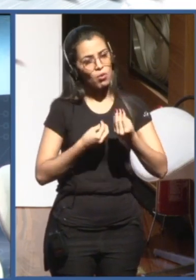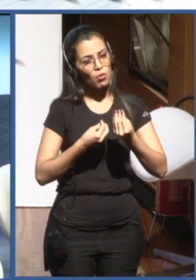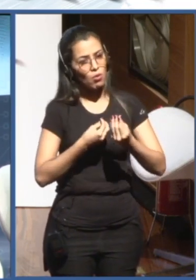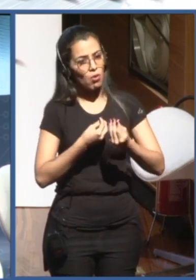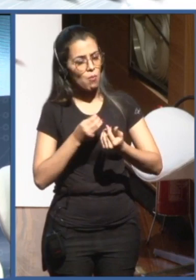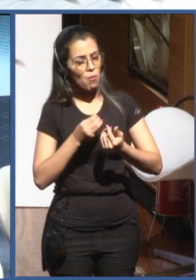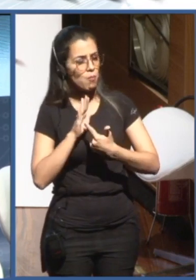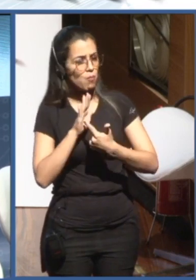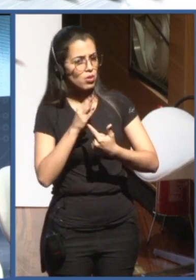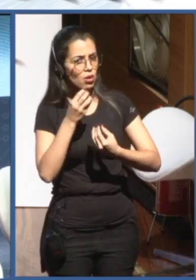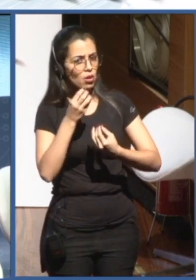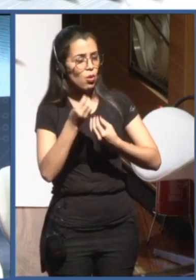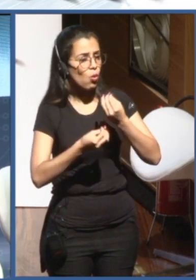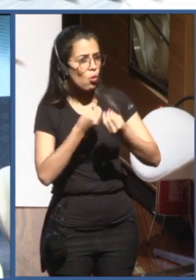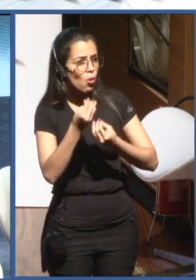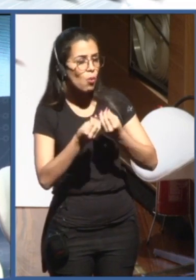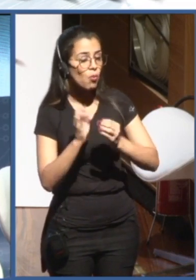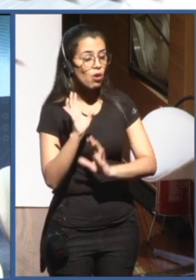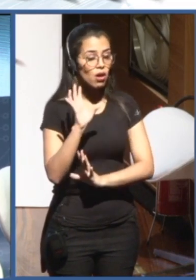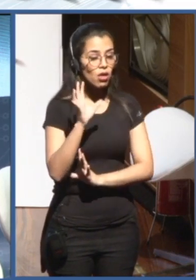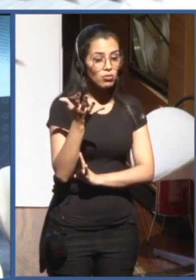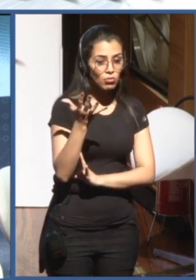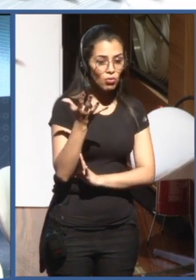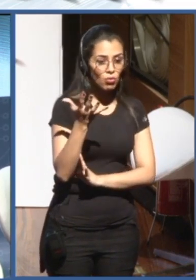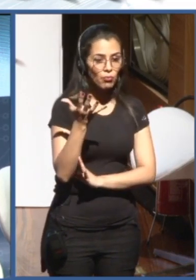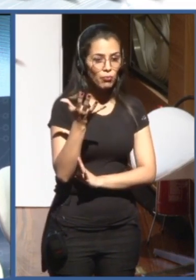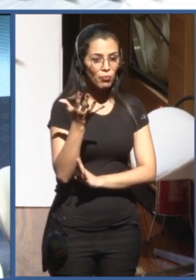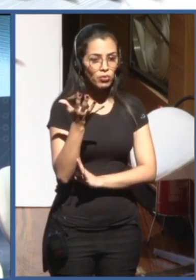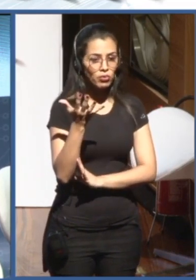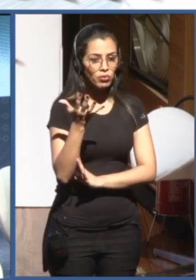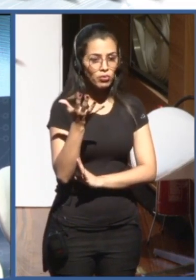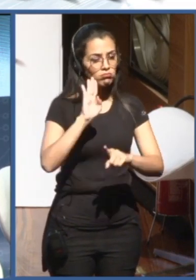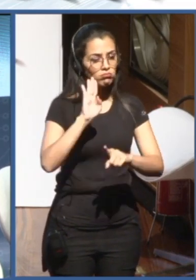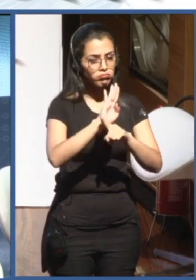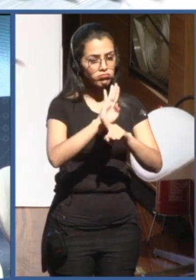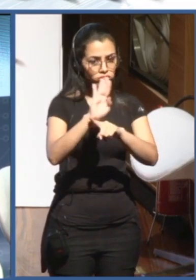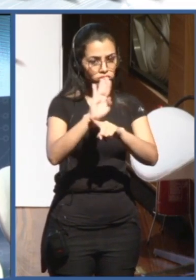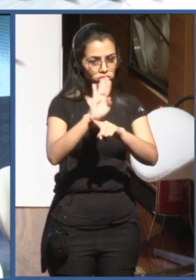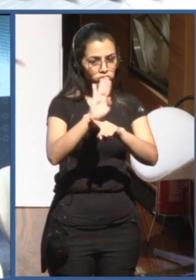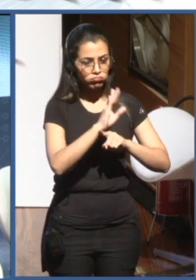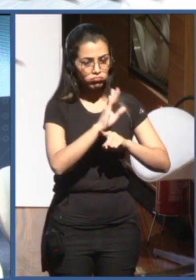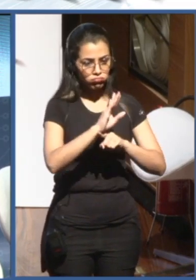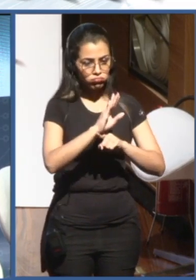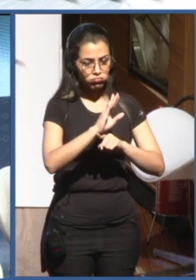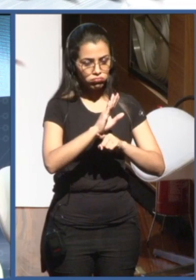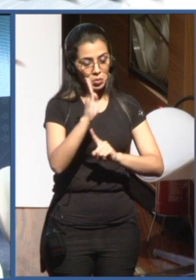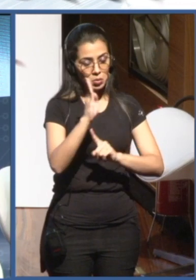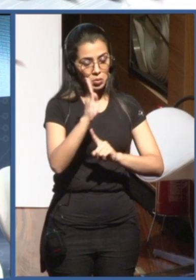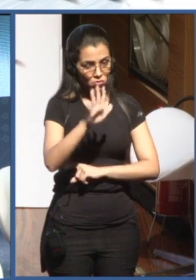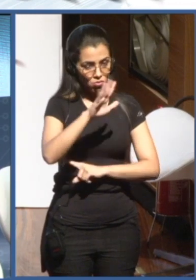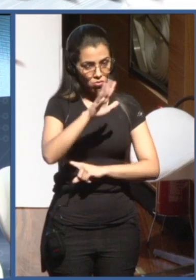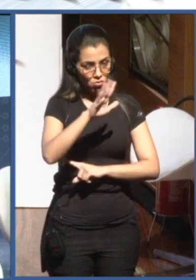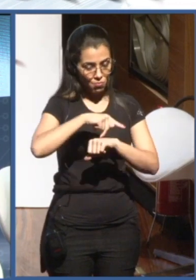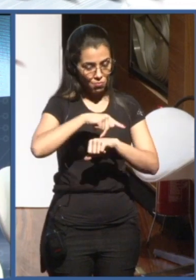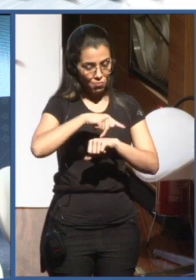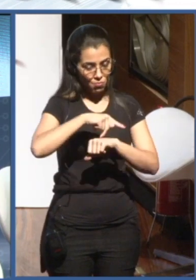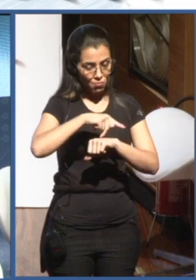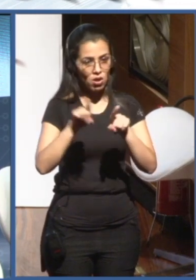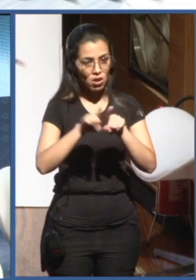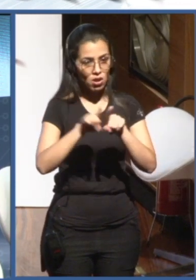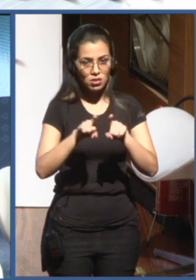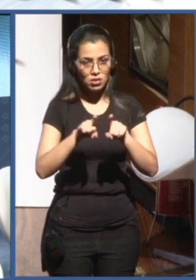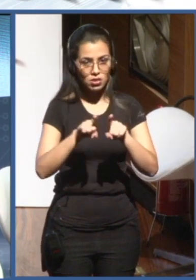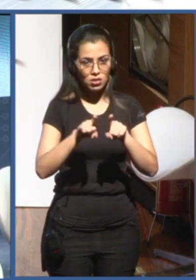of artificial intelligence governance. Specifically, this panel will address the following. How can multilateral cooperation